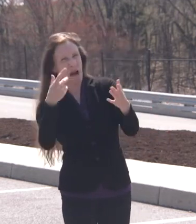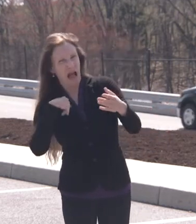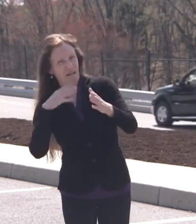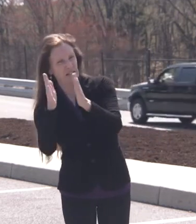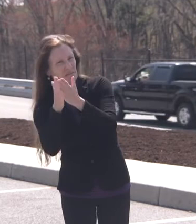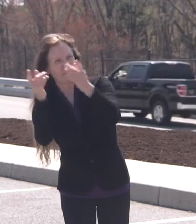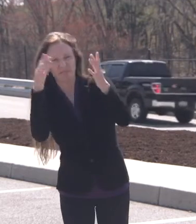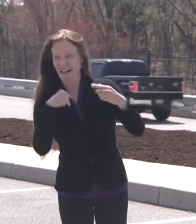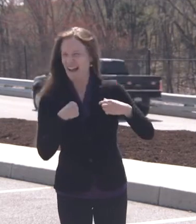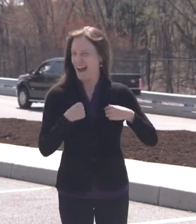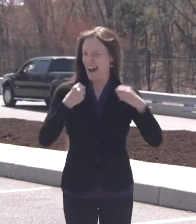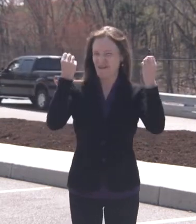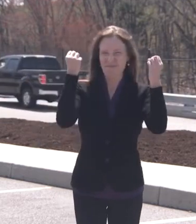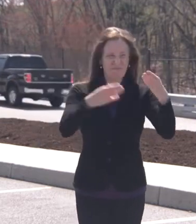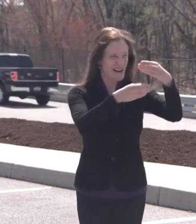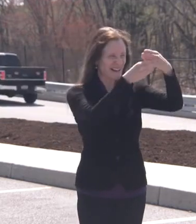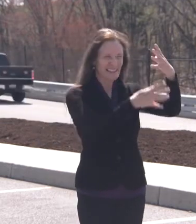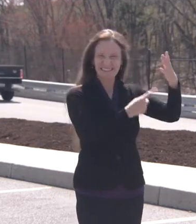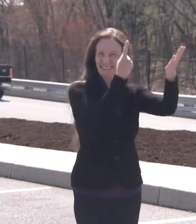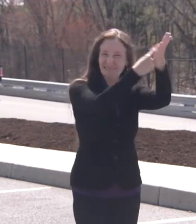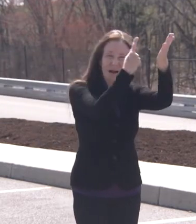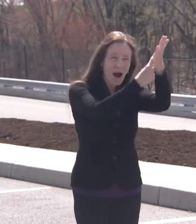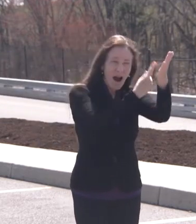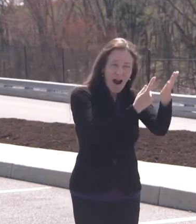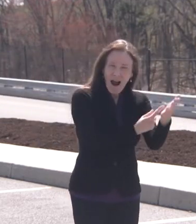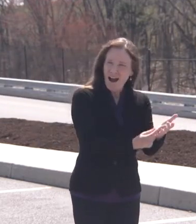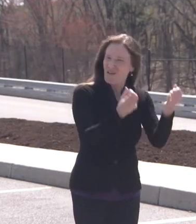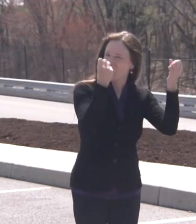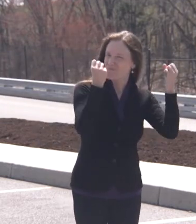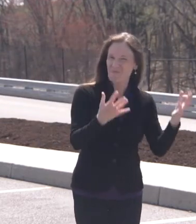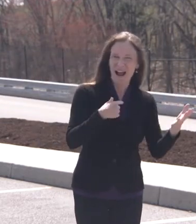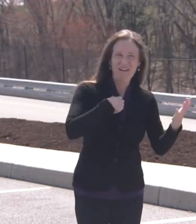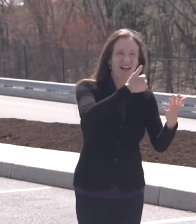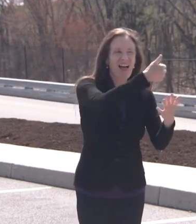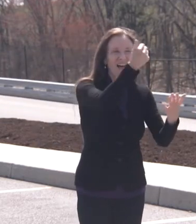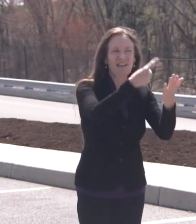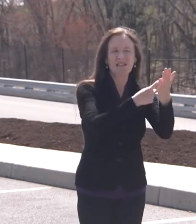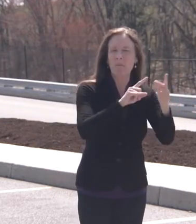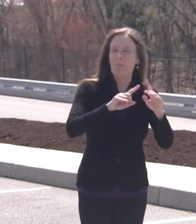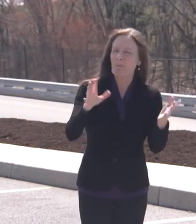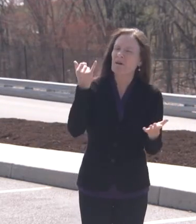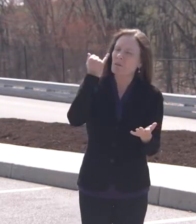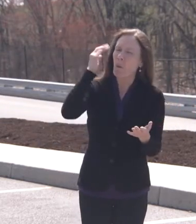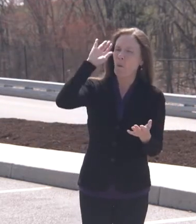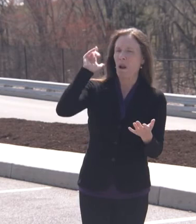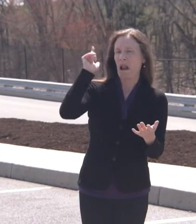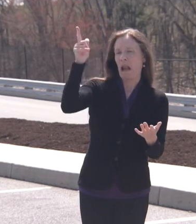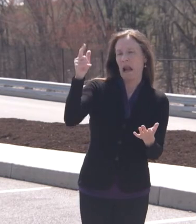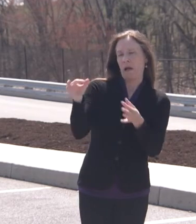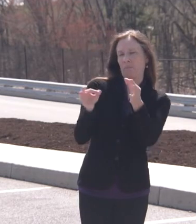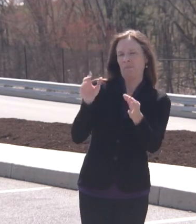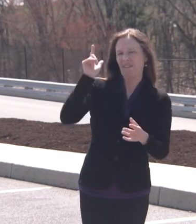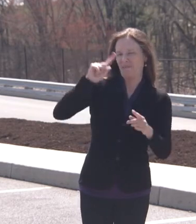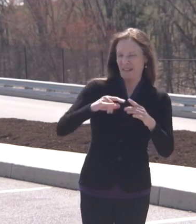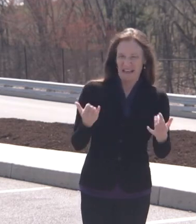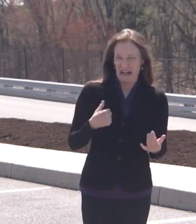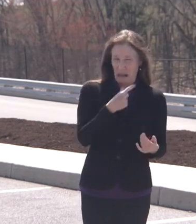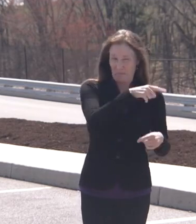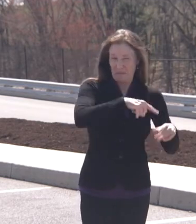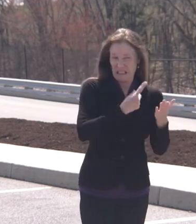haven't made any if if and when we we do, then then we'll we'll actually make the plans. But we haven't gotten to that point.